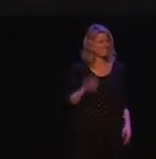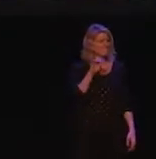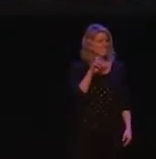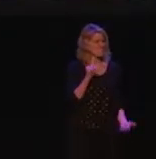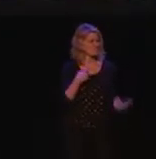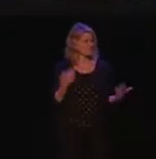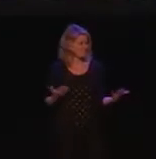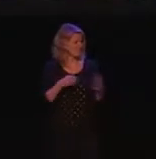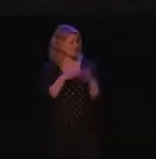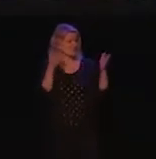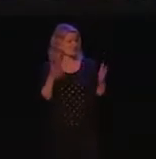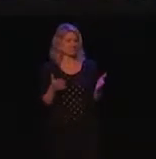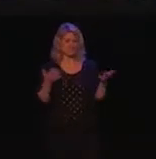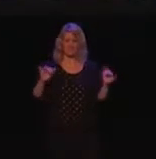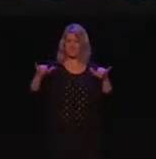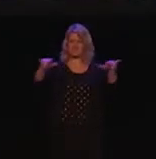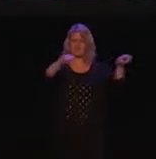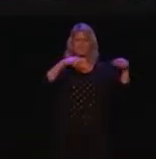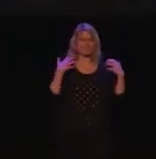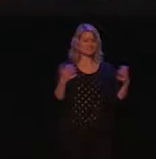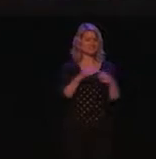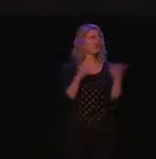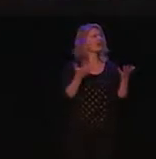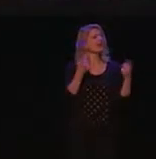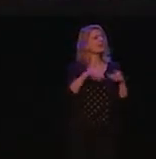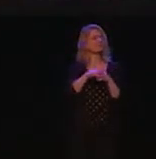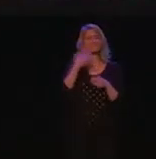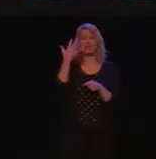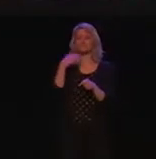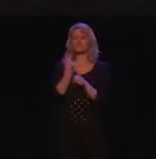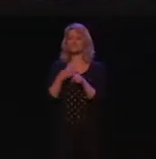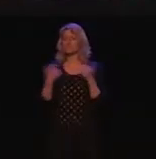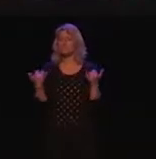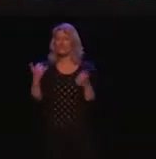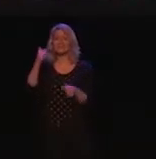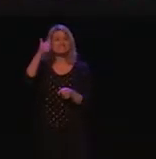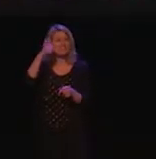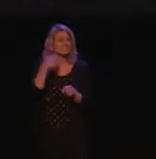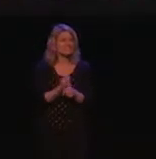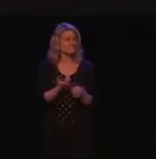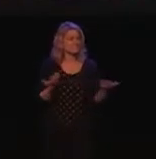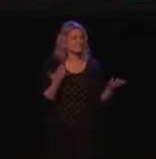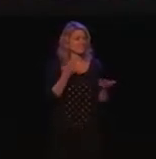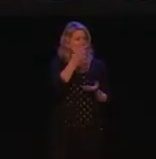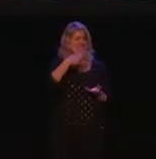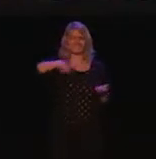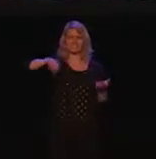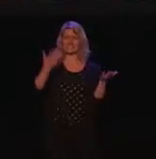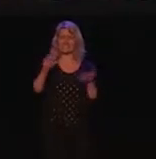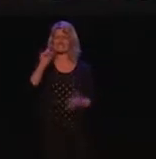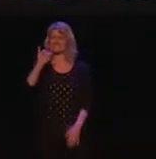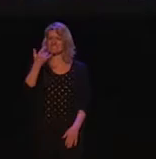I'm here today in a physical form. I'm with you in person, like those of you in the audience are, but in five, ten